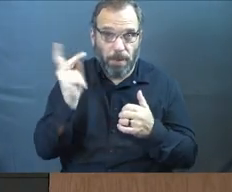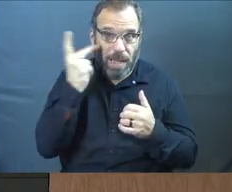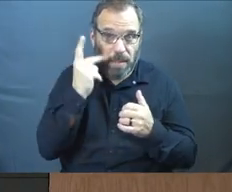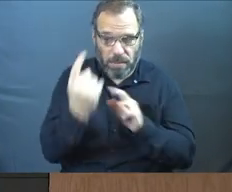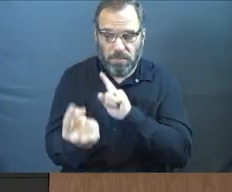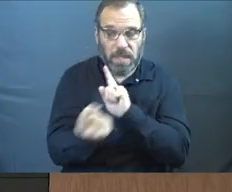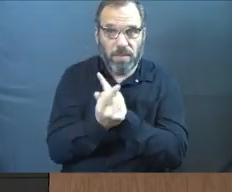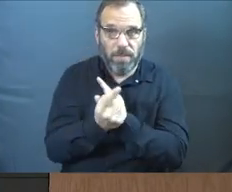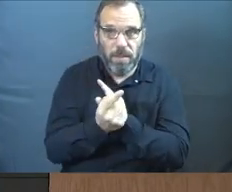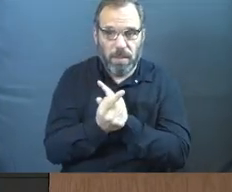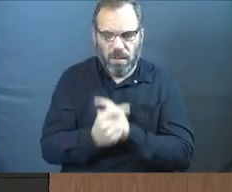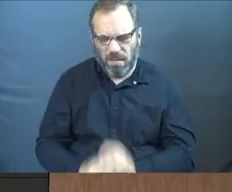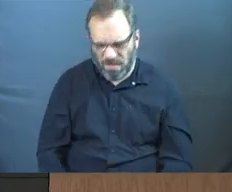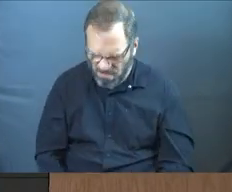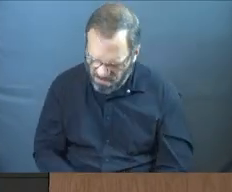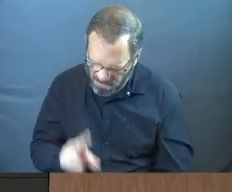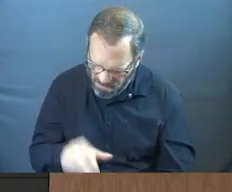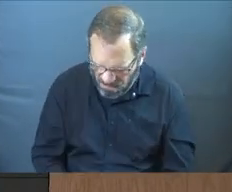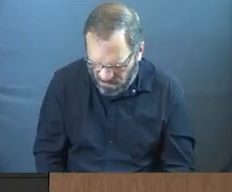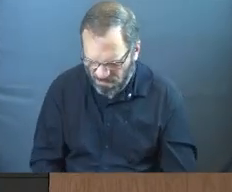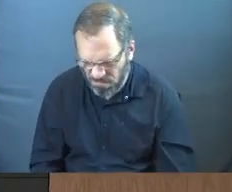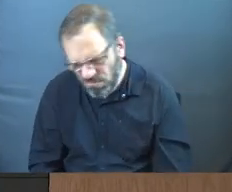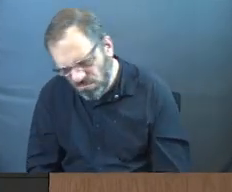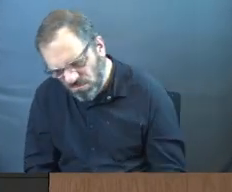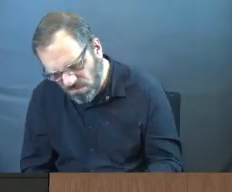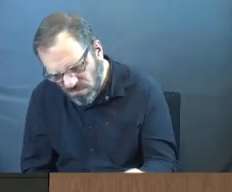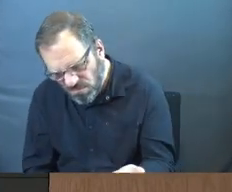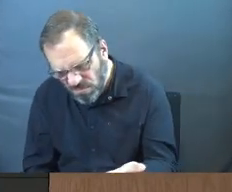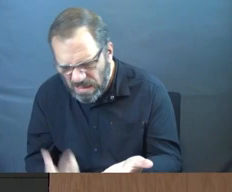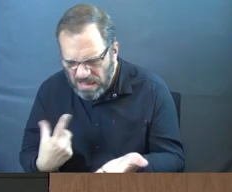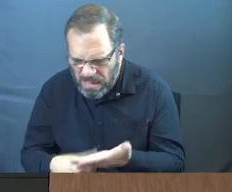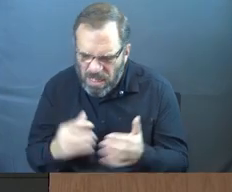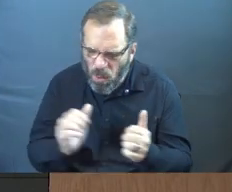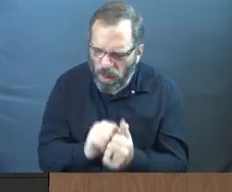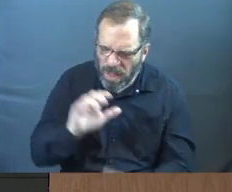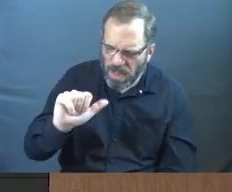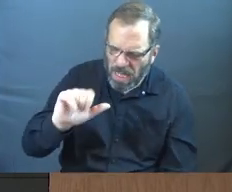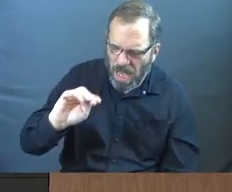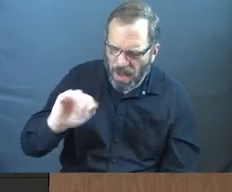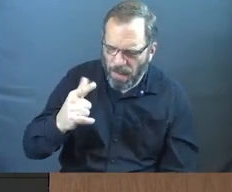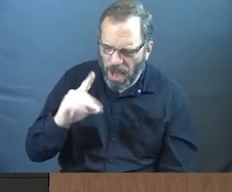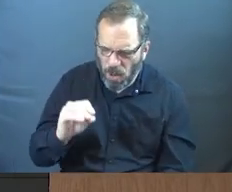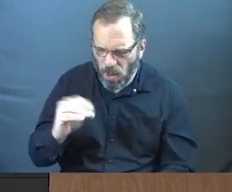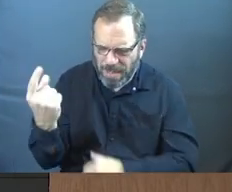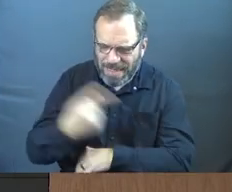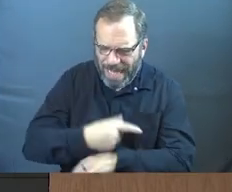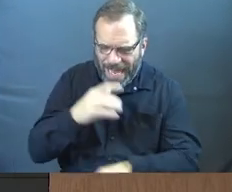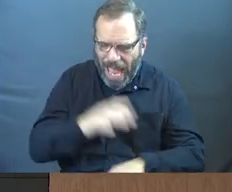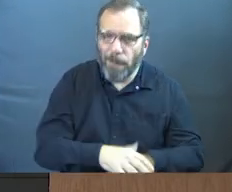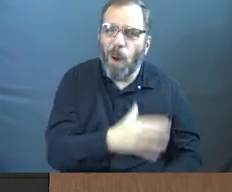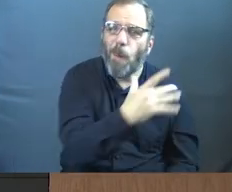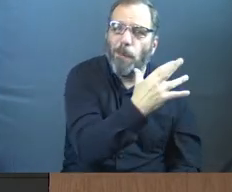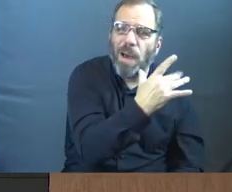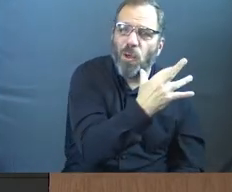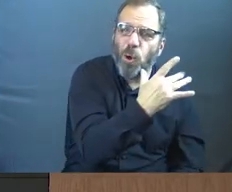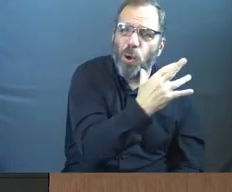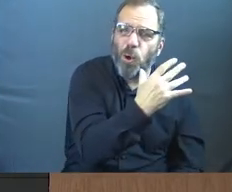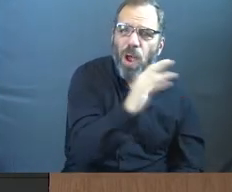some of you would read those and you would be like, okay, I'm wrestling with the Imago Dei here. What about the Imago Dei of the mother?